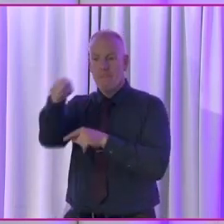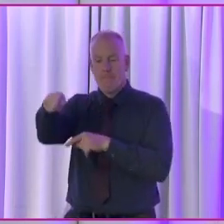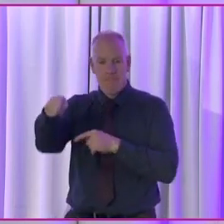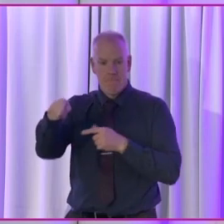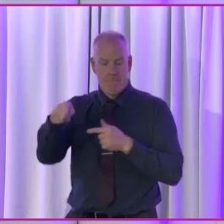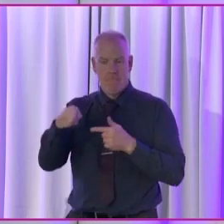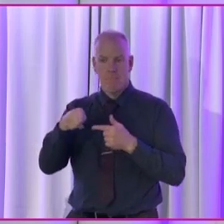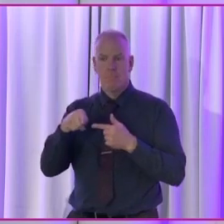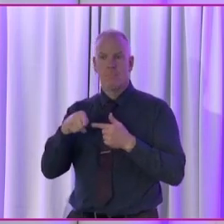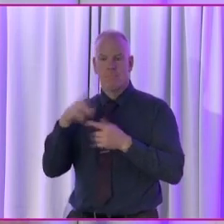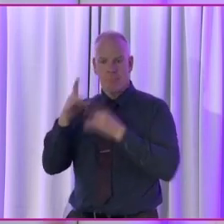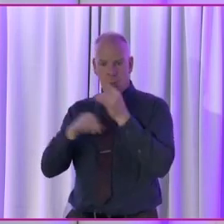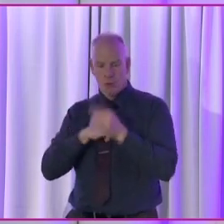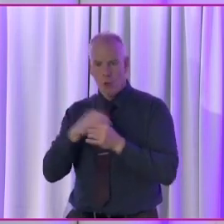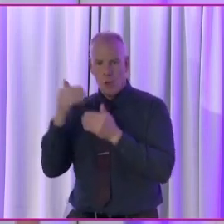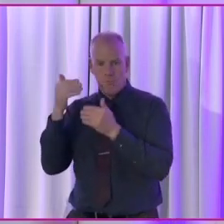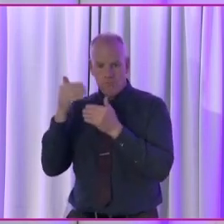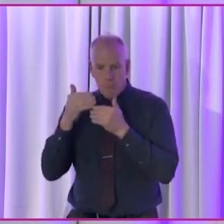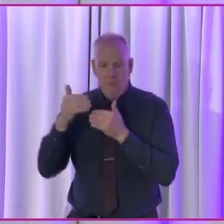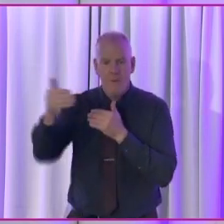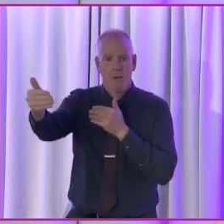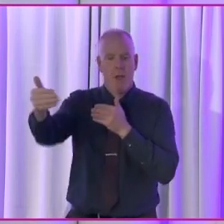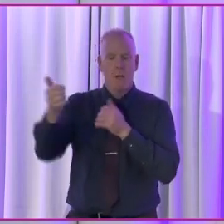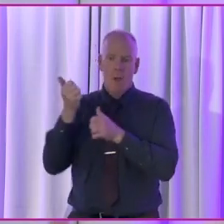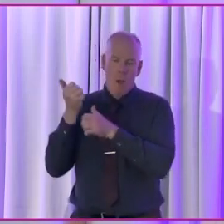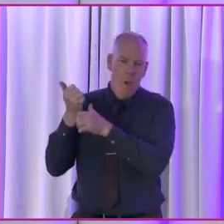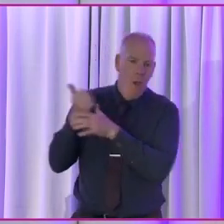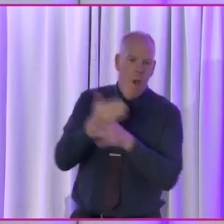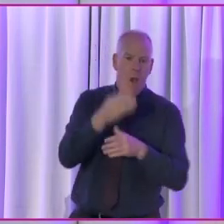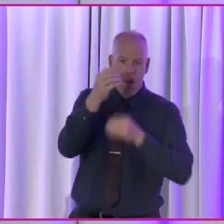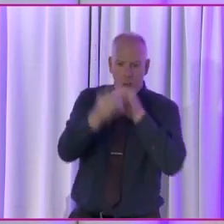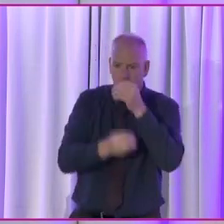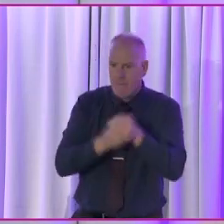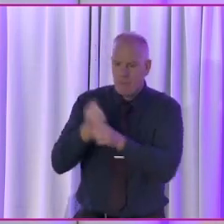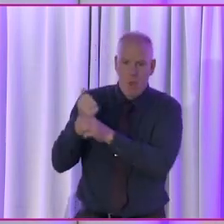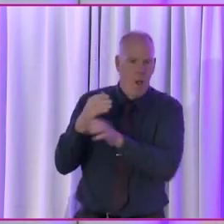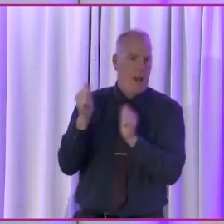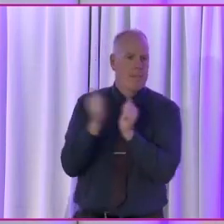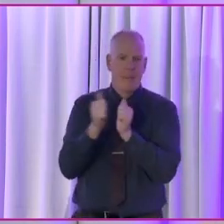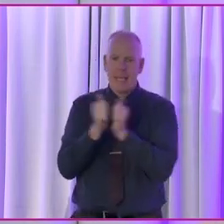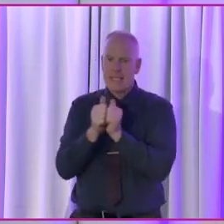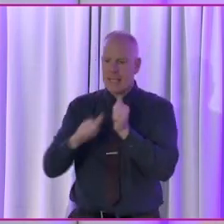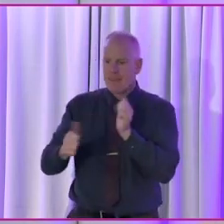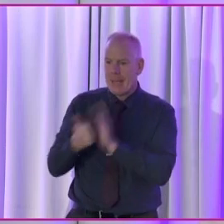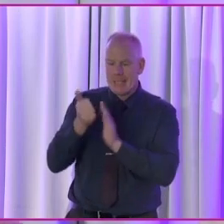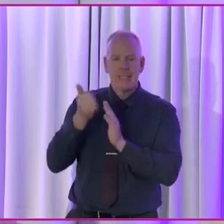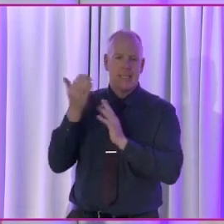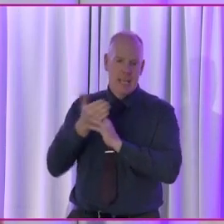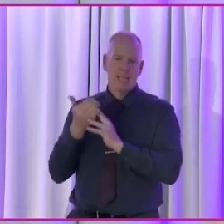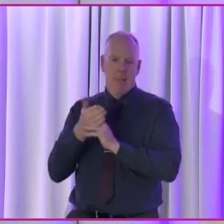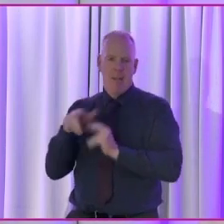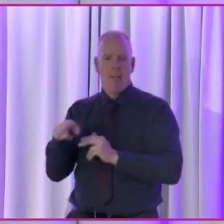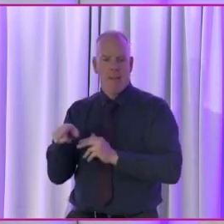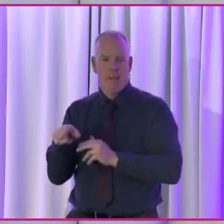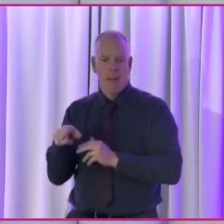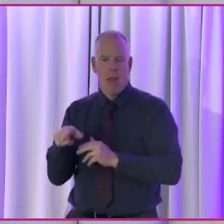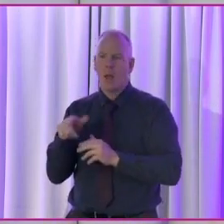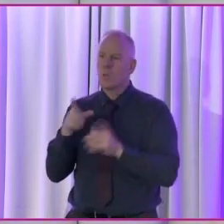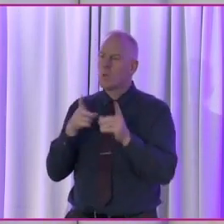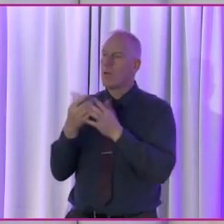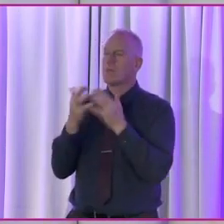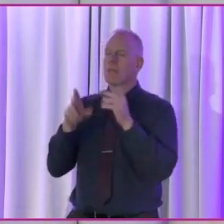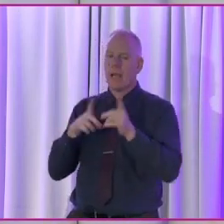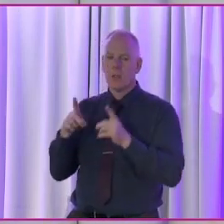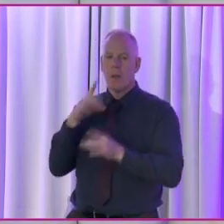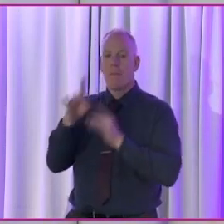and to ensure that going forward, all our offices and our meeting spaces are accessible, and to do as much as possible